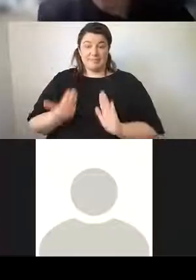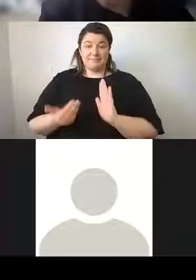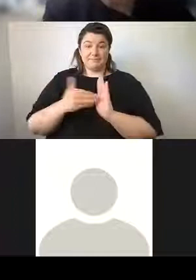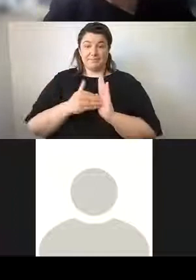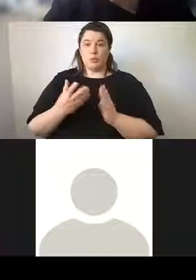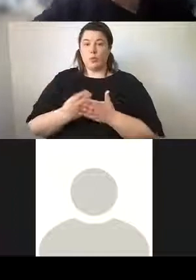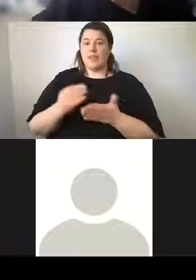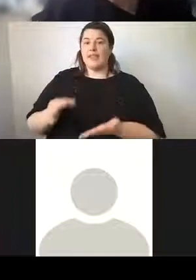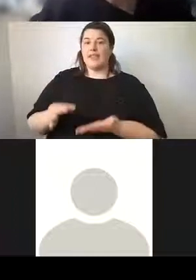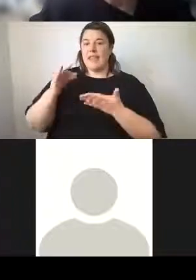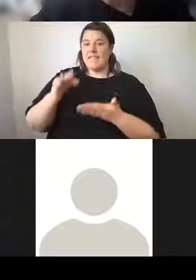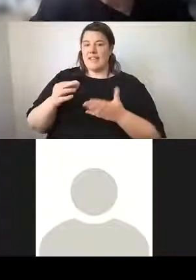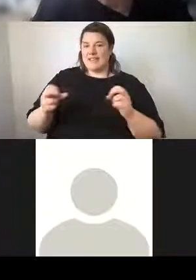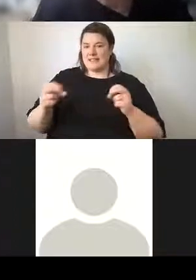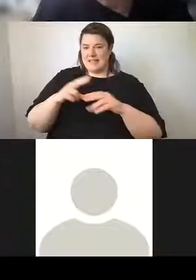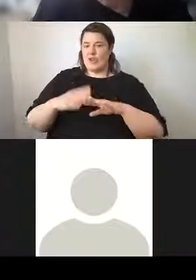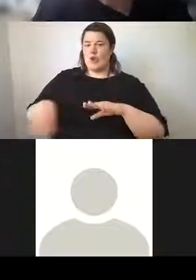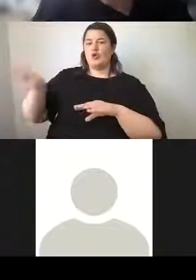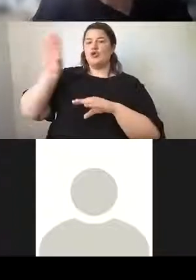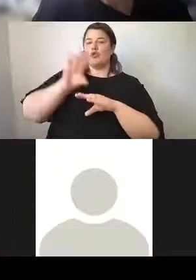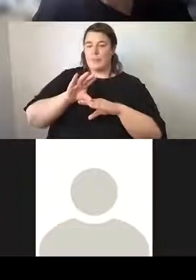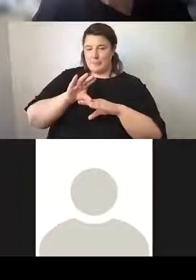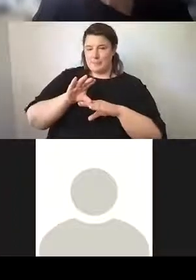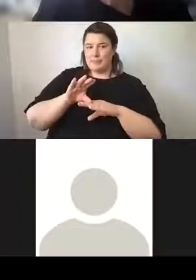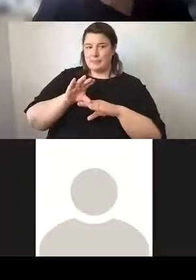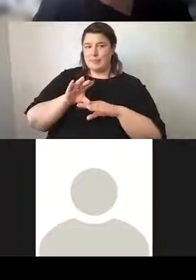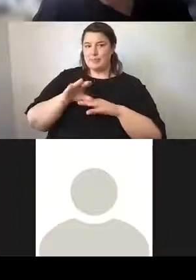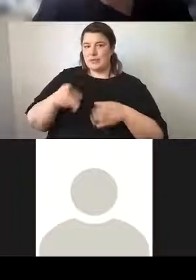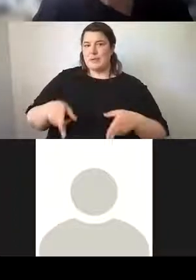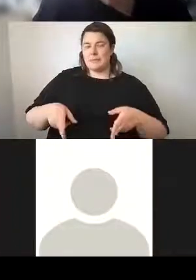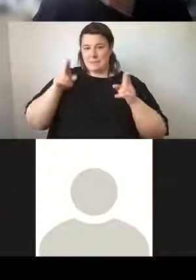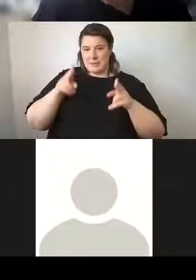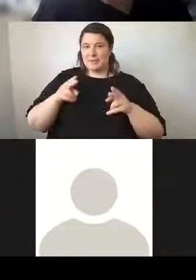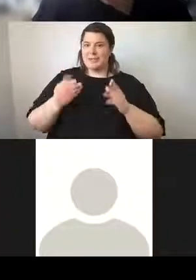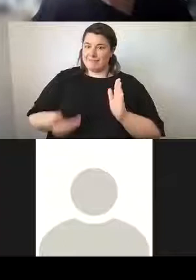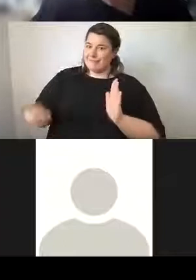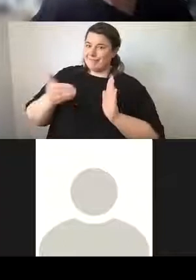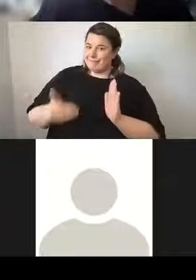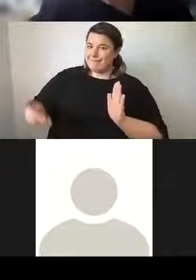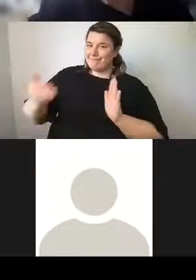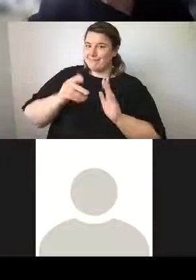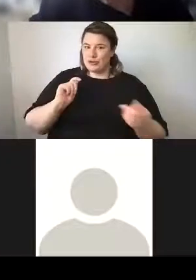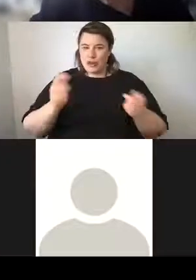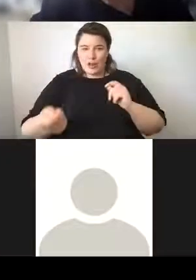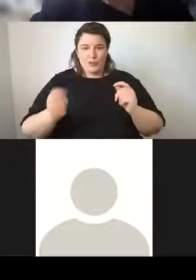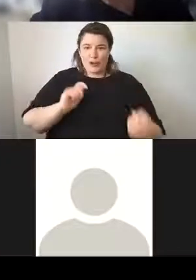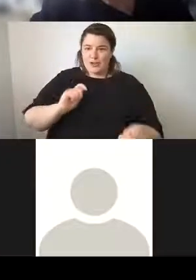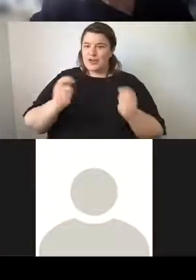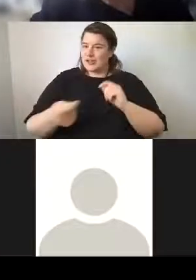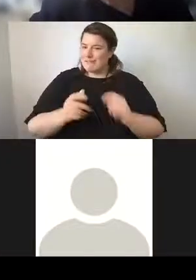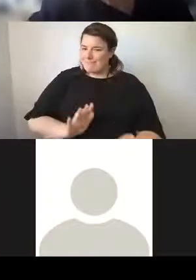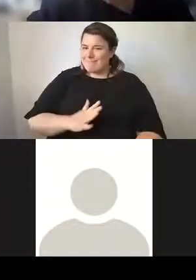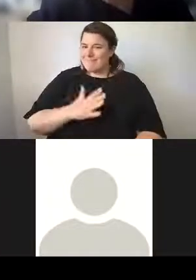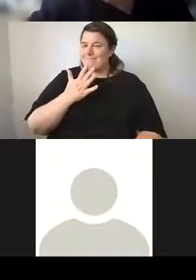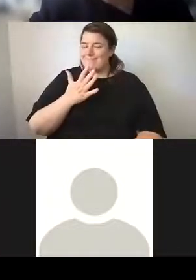Sydney that sits on top of that again. So it's a building that's undergone quite a lot of interesting change. And when you look at the facade of